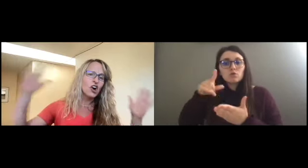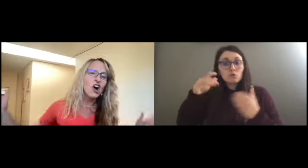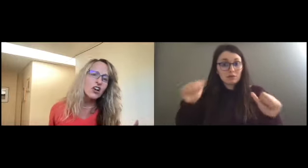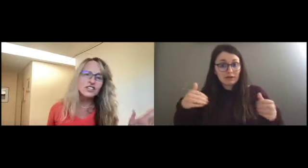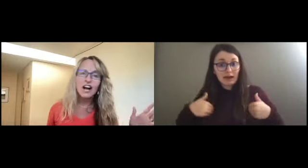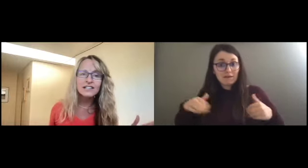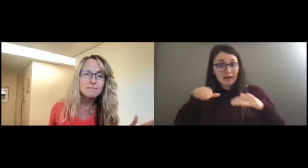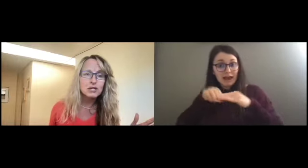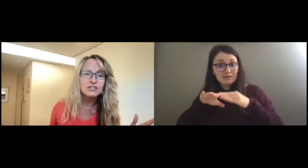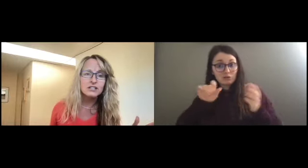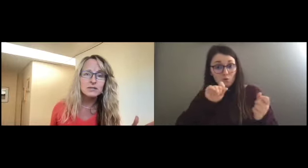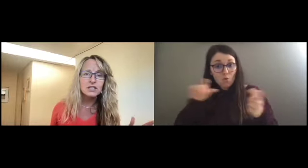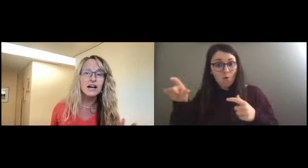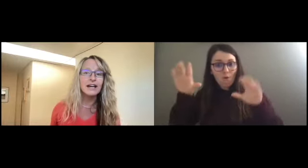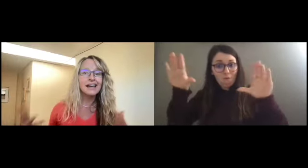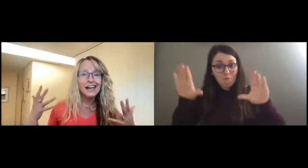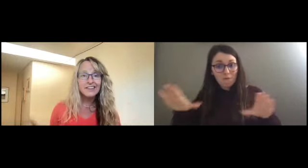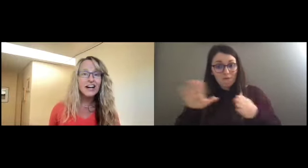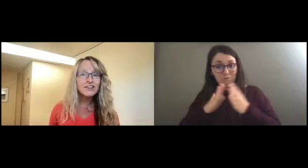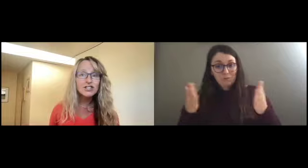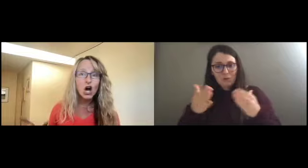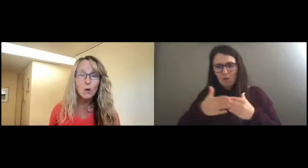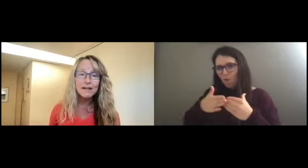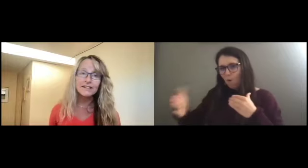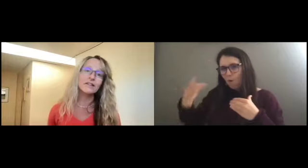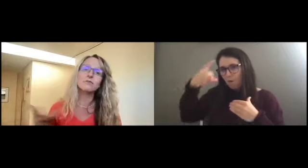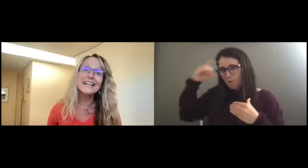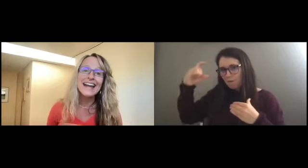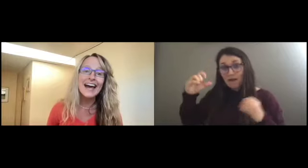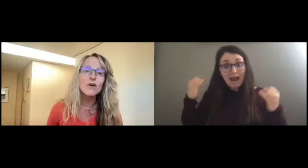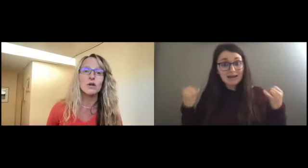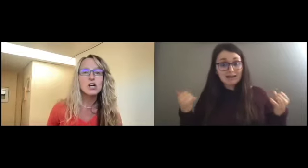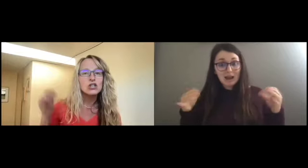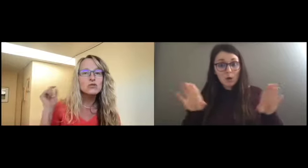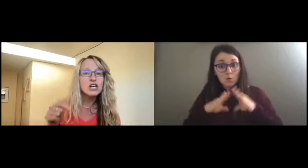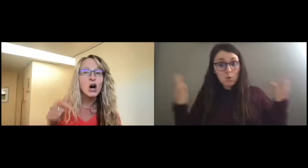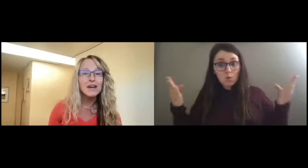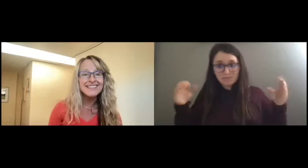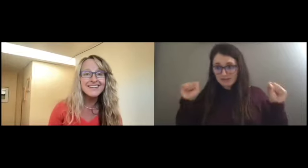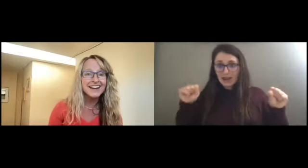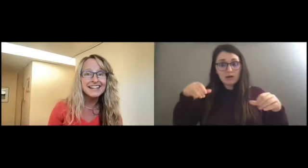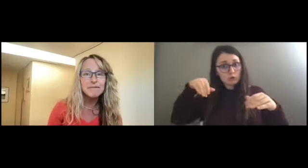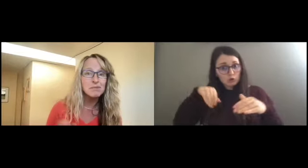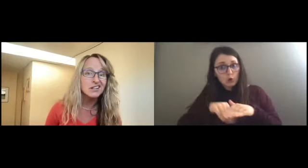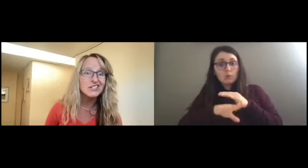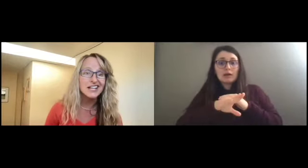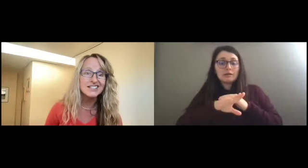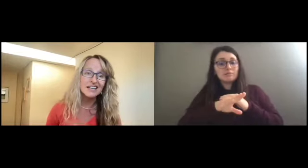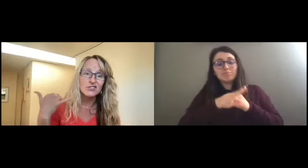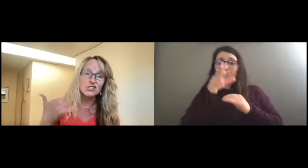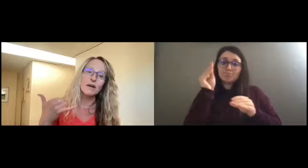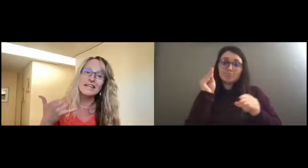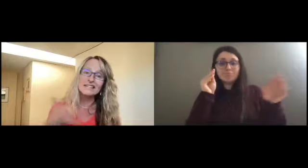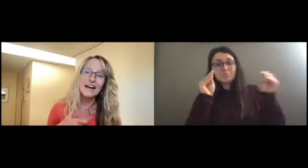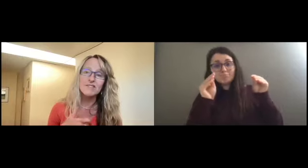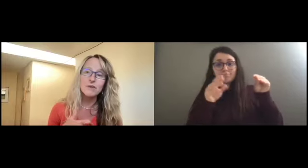to all their awesome books all summer long. And they're actually open right now. You can go in there and get books instead